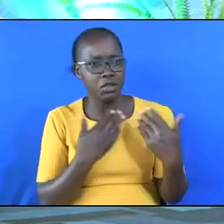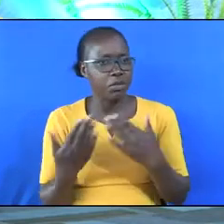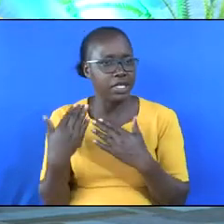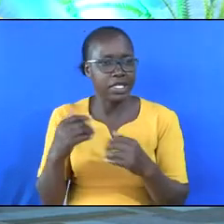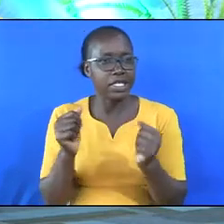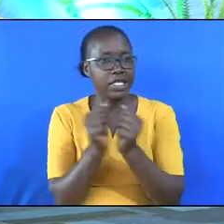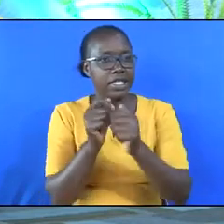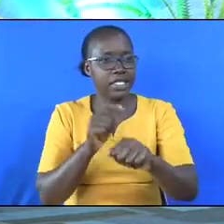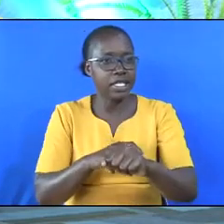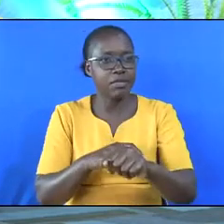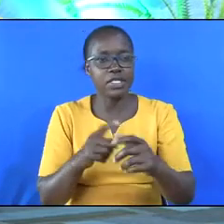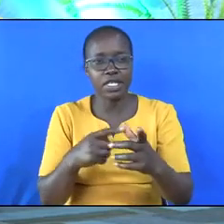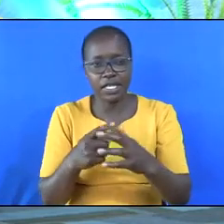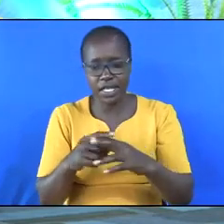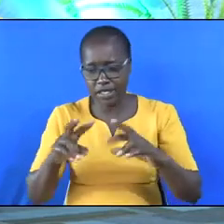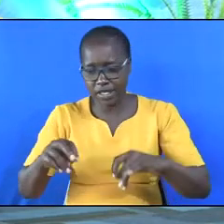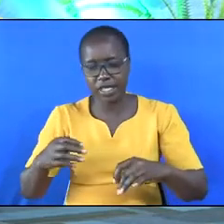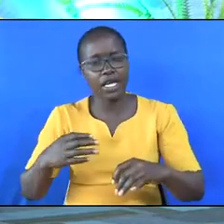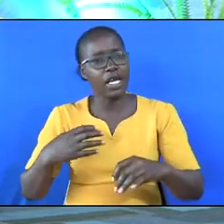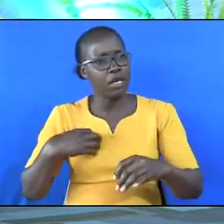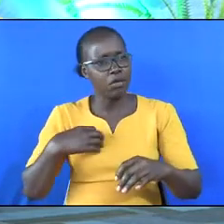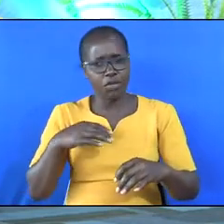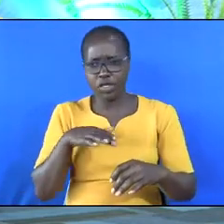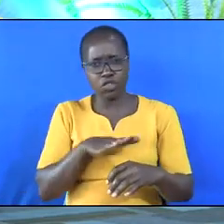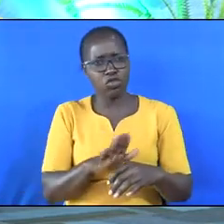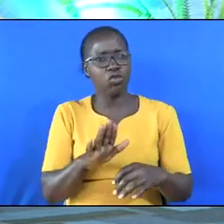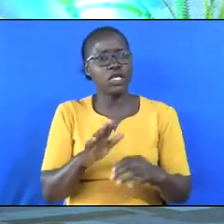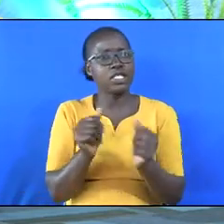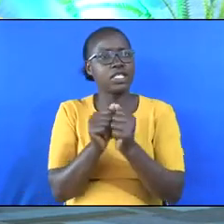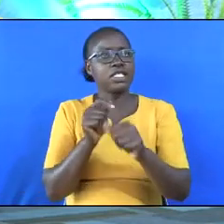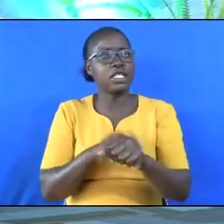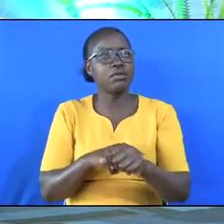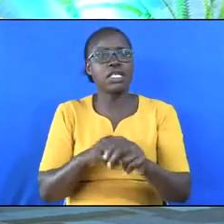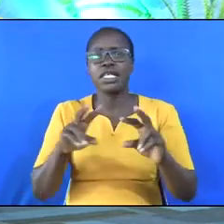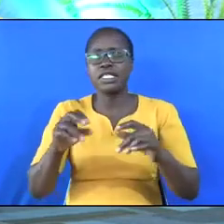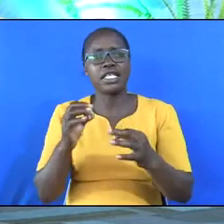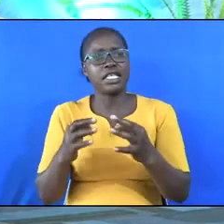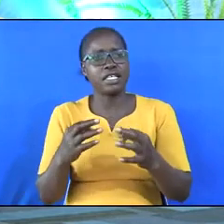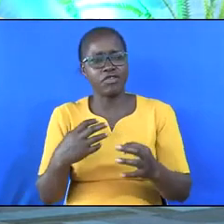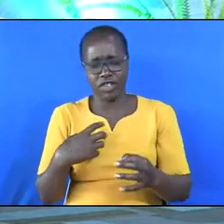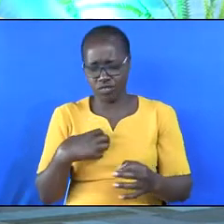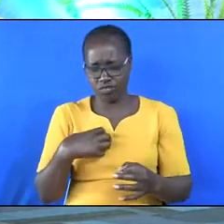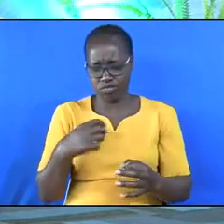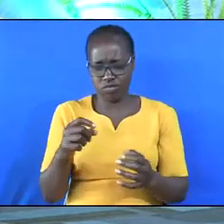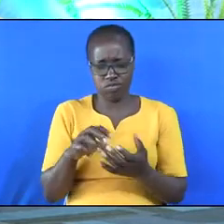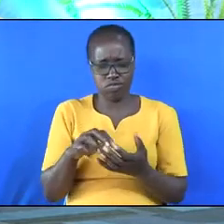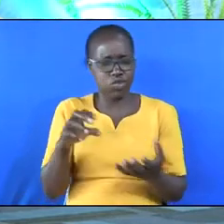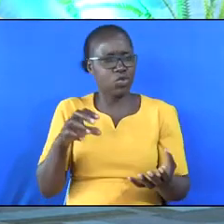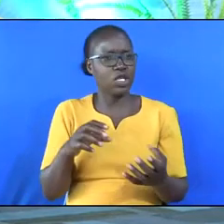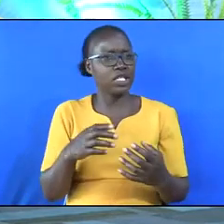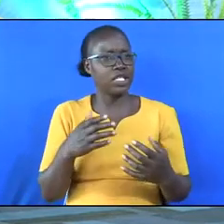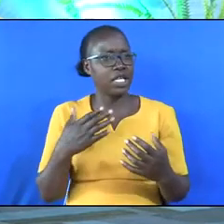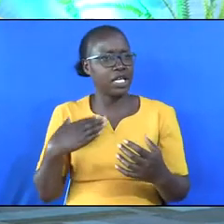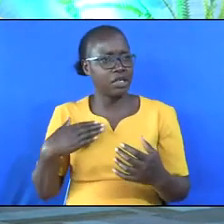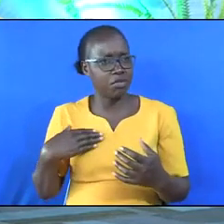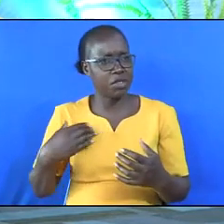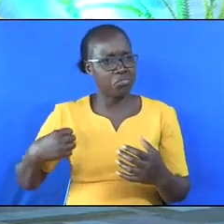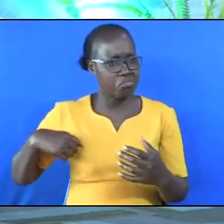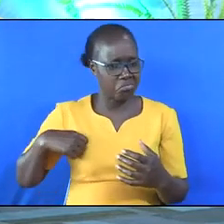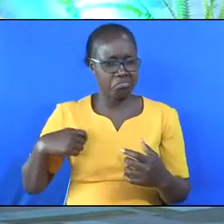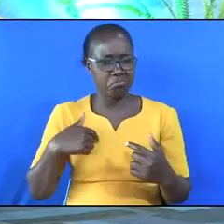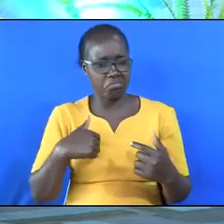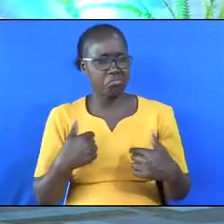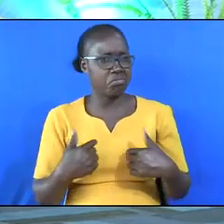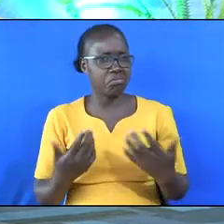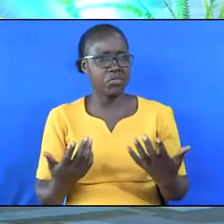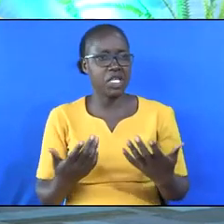and report any breast lump to your medical provider. And you should have annual breast examination as appropriate.